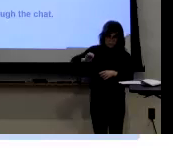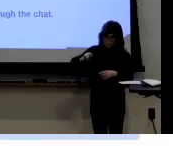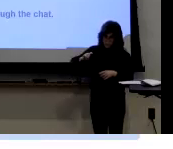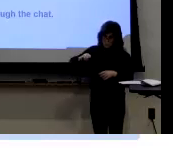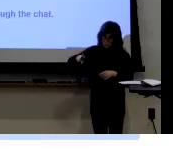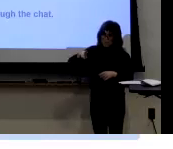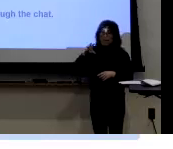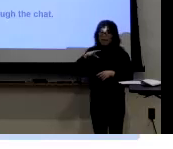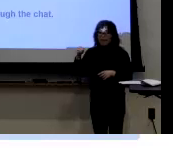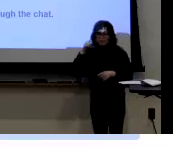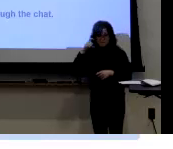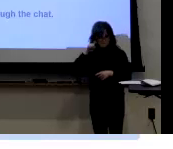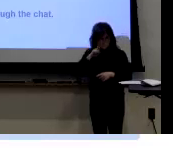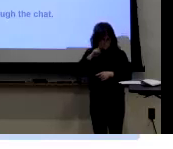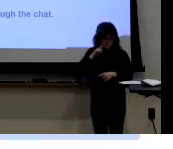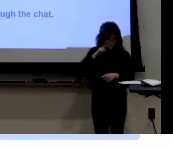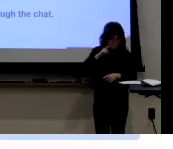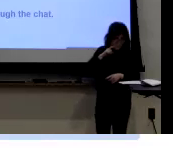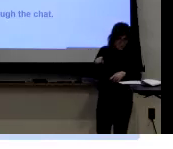gender, and sexuality.